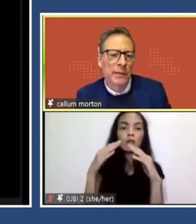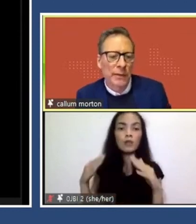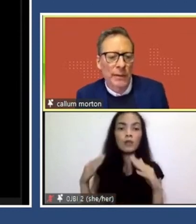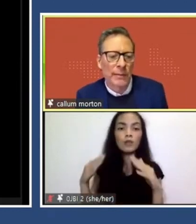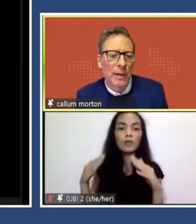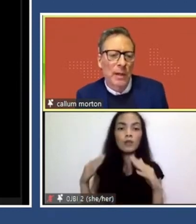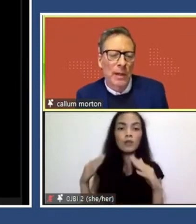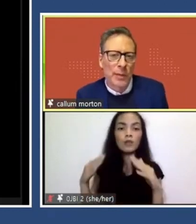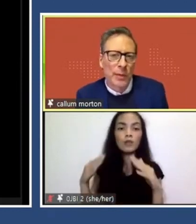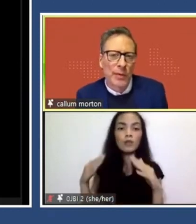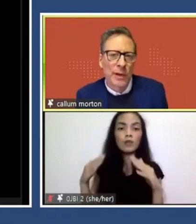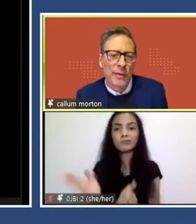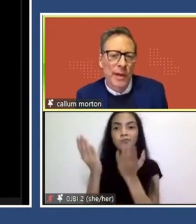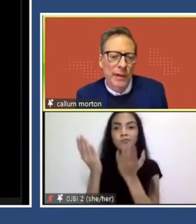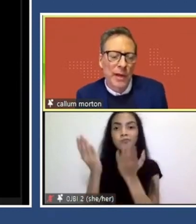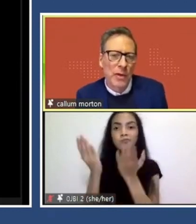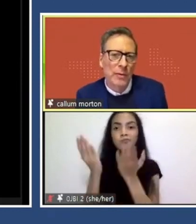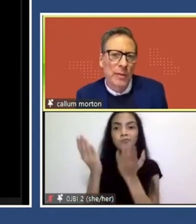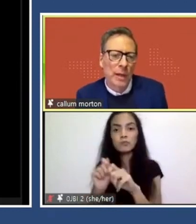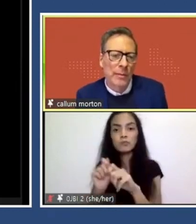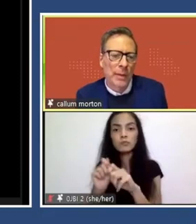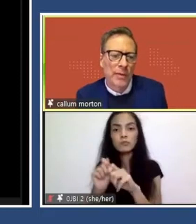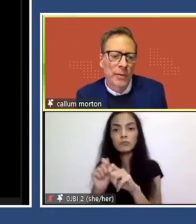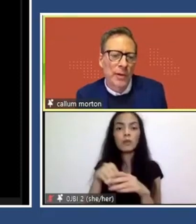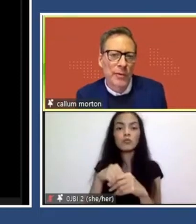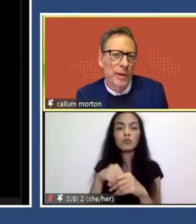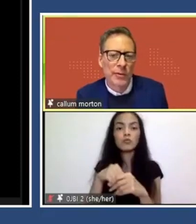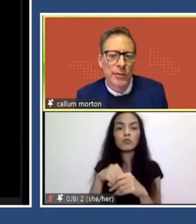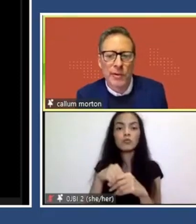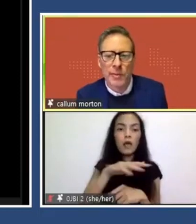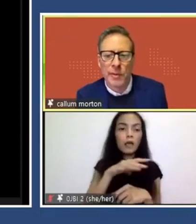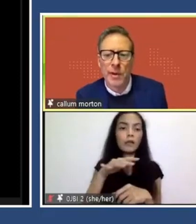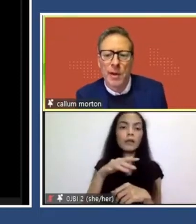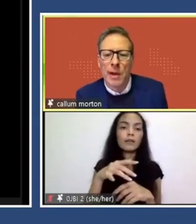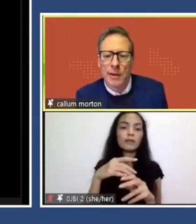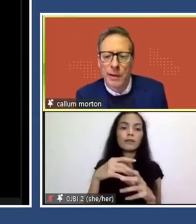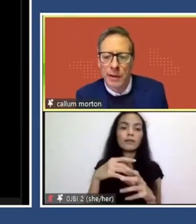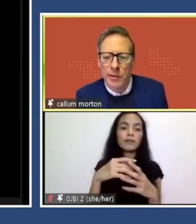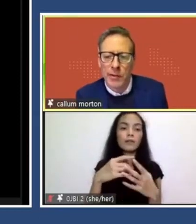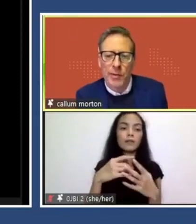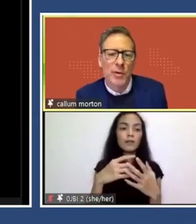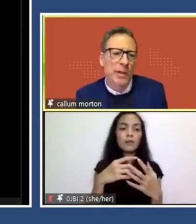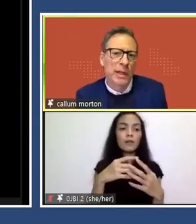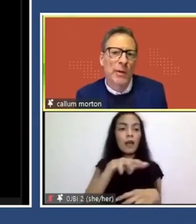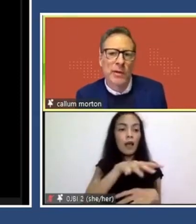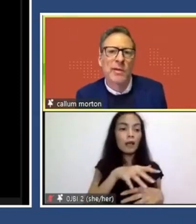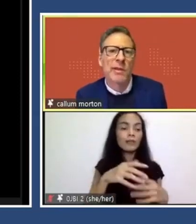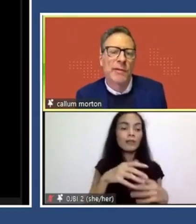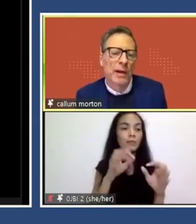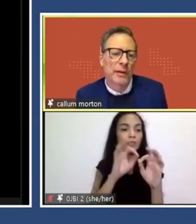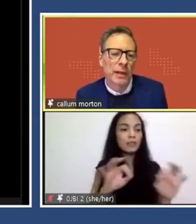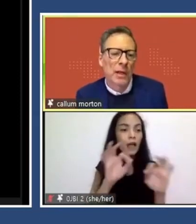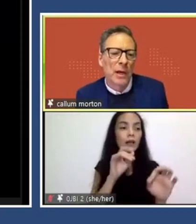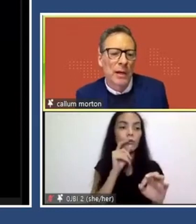stop flooding. It improves sanitation and series through natural systems. And that's a terrific project that